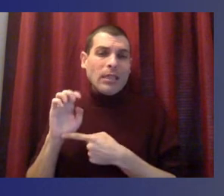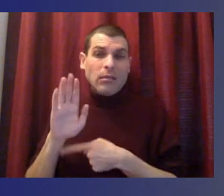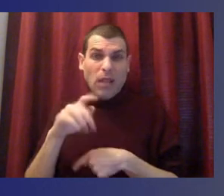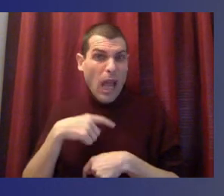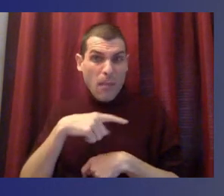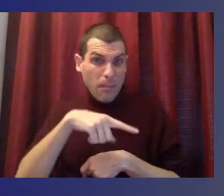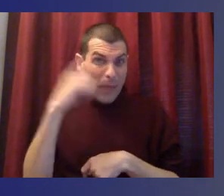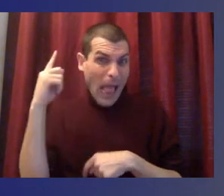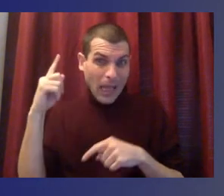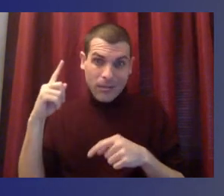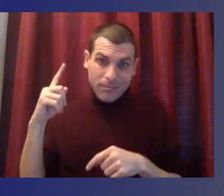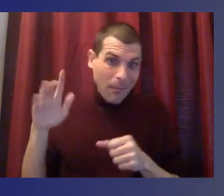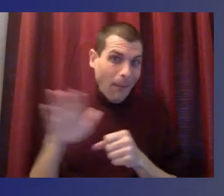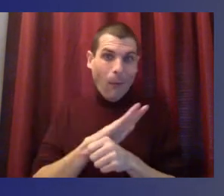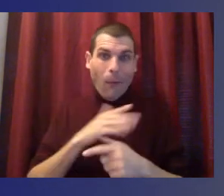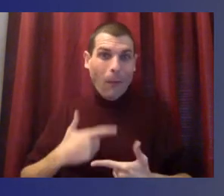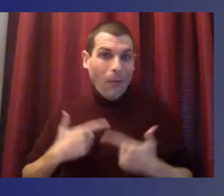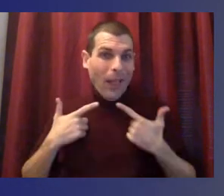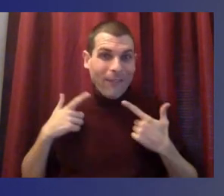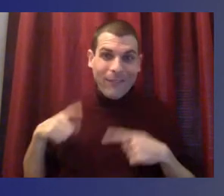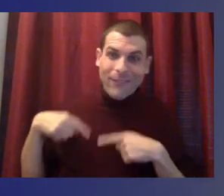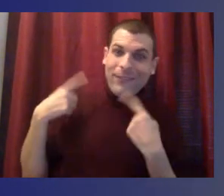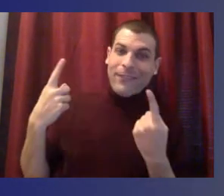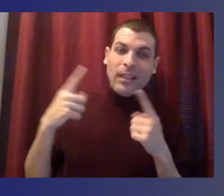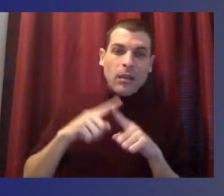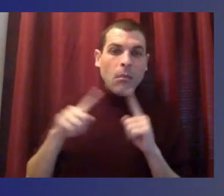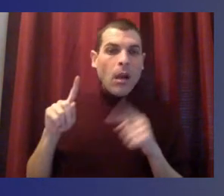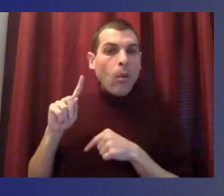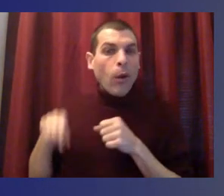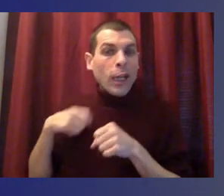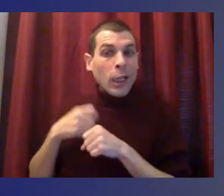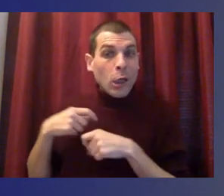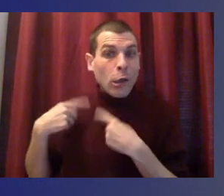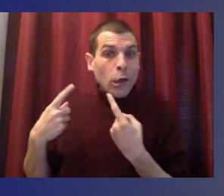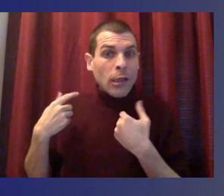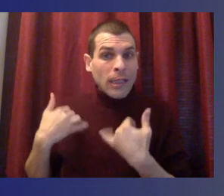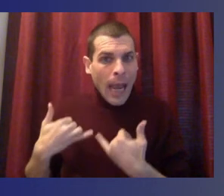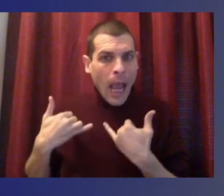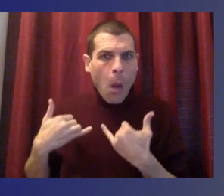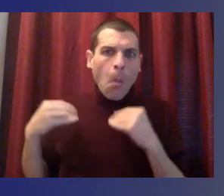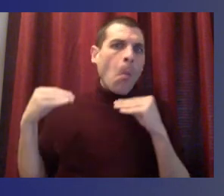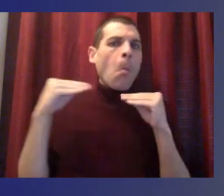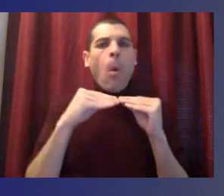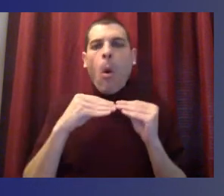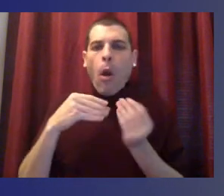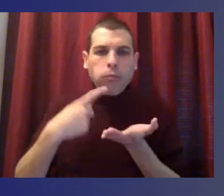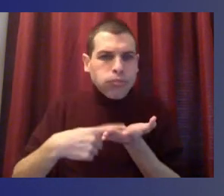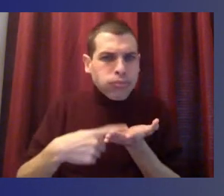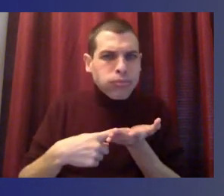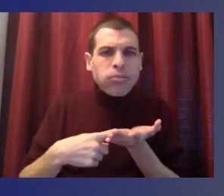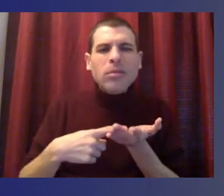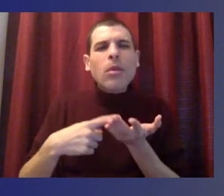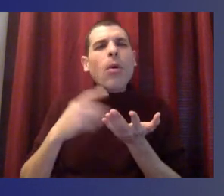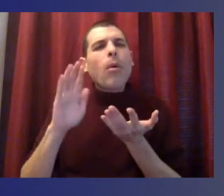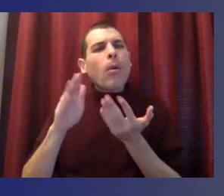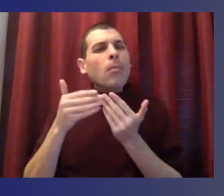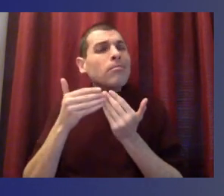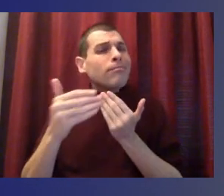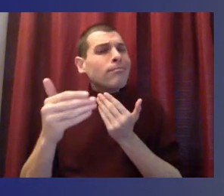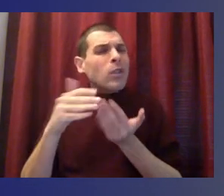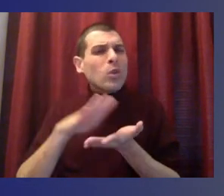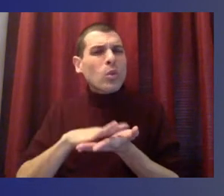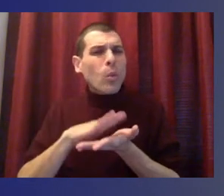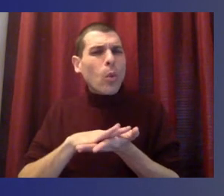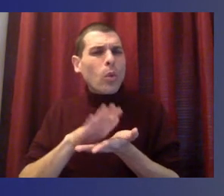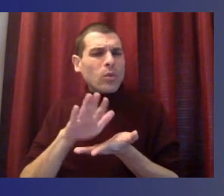that could mean as we go back into regular life or our schools as we move forward. One of the things I'd like